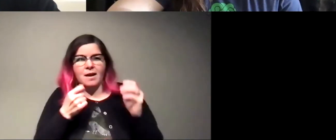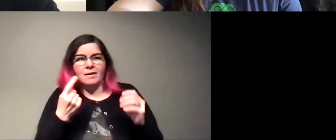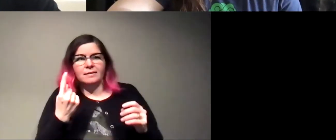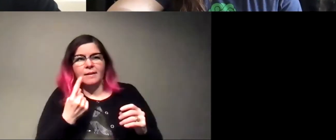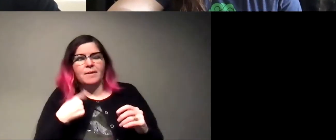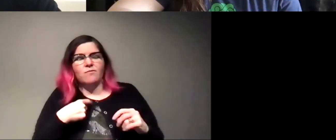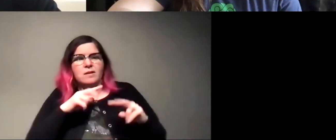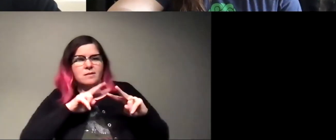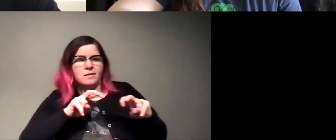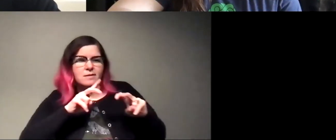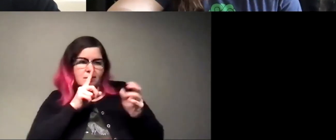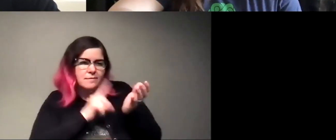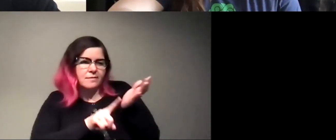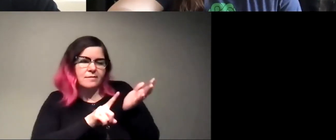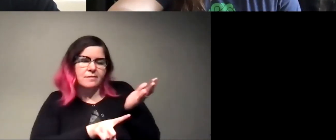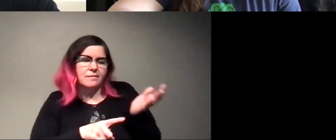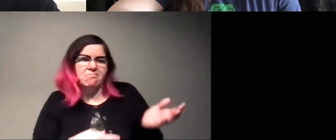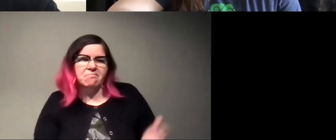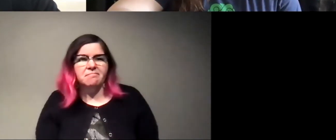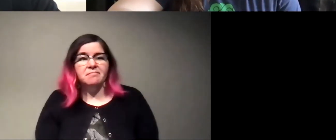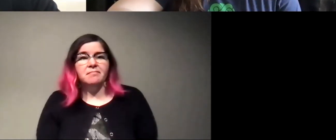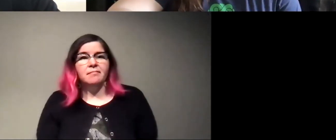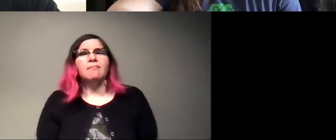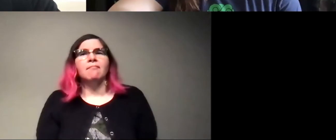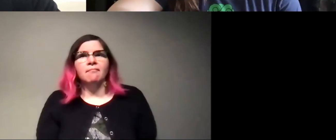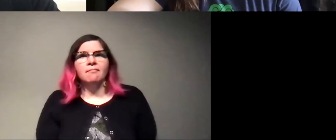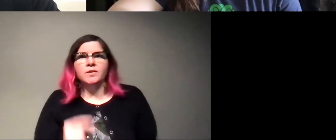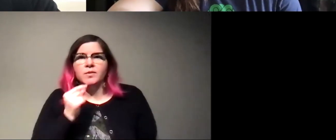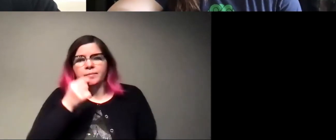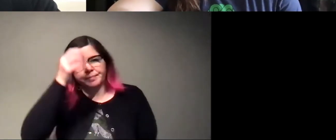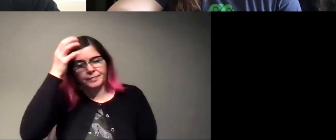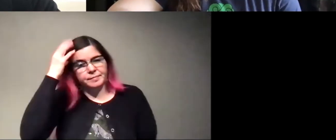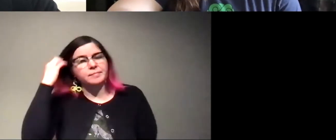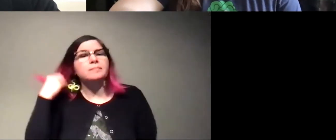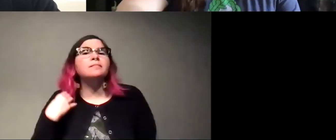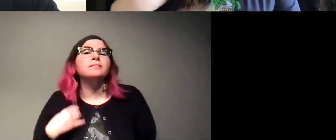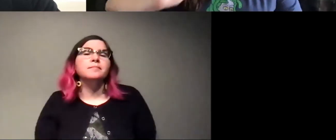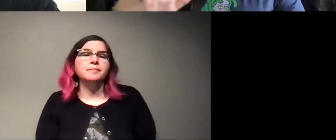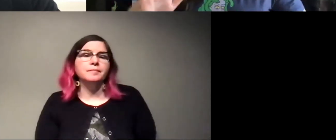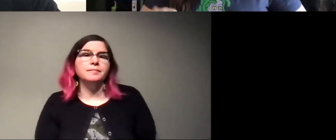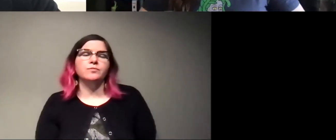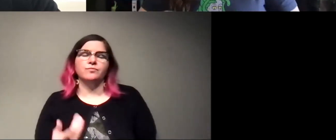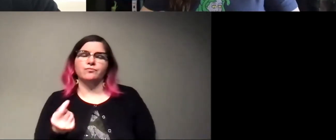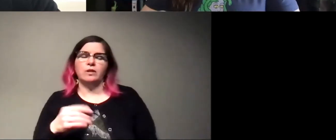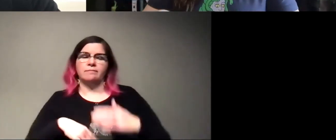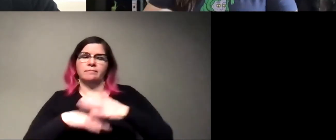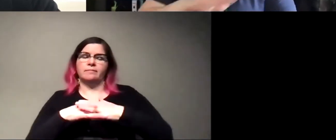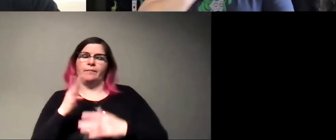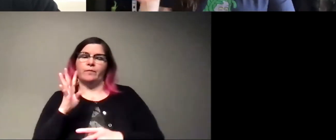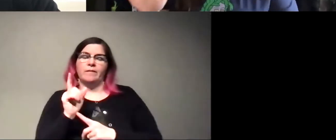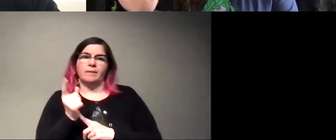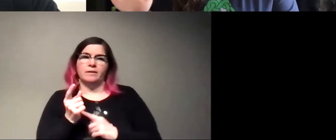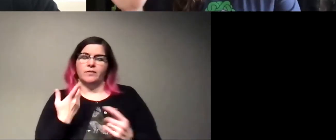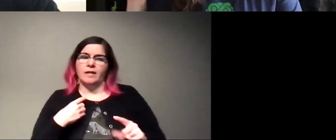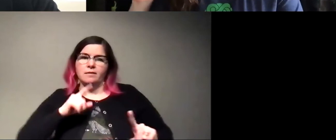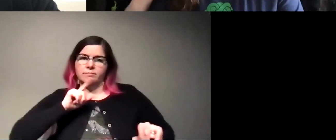we've looked into a whole lot. Very cool. Um, okay. So we tried to keep these at 45 minutes and you have answered